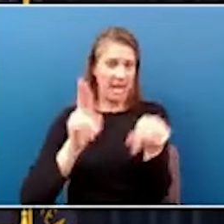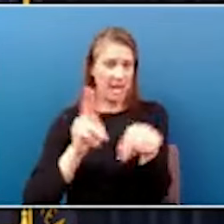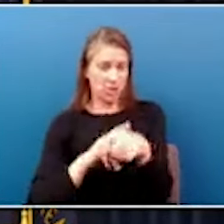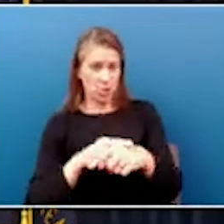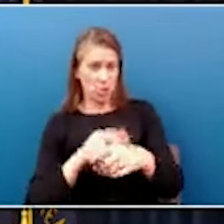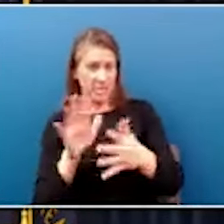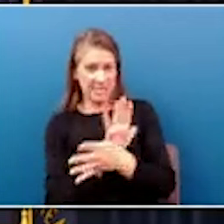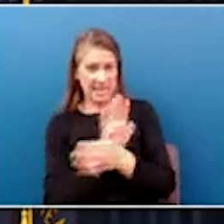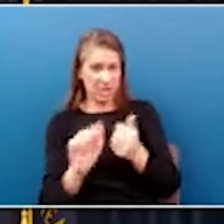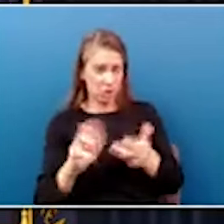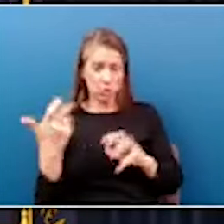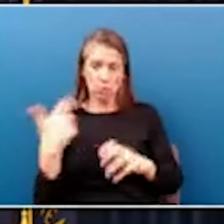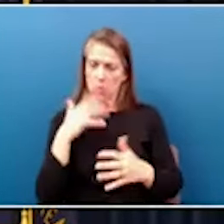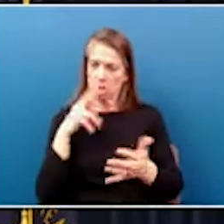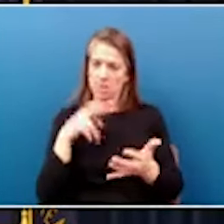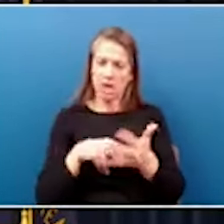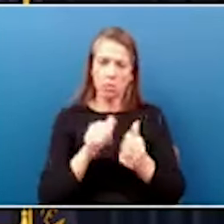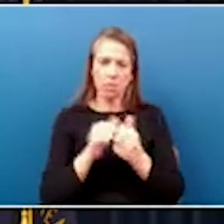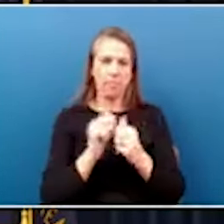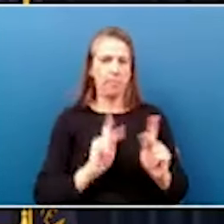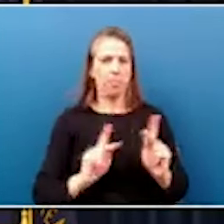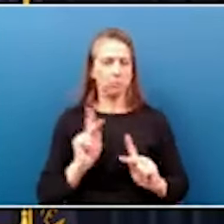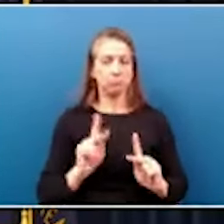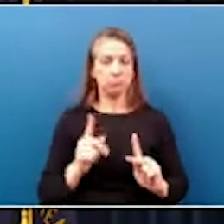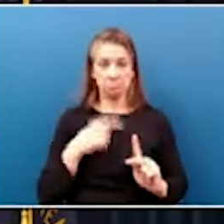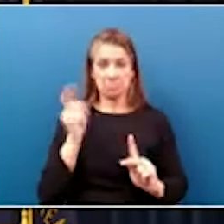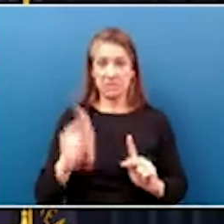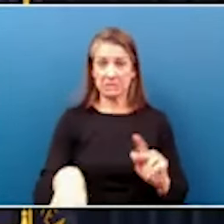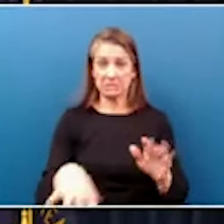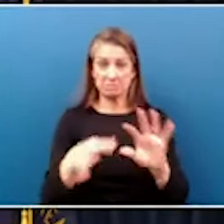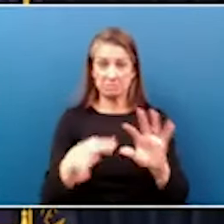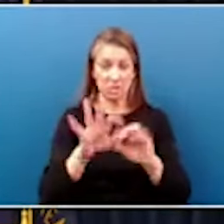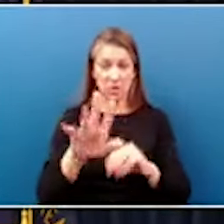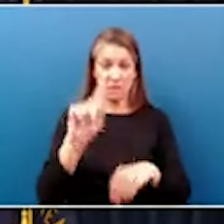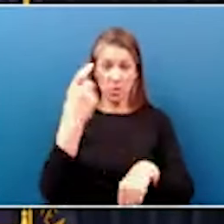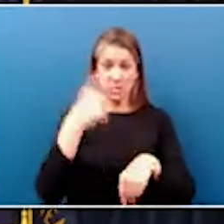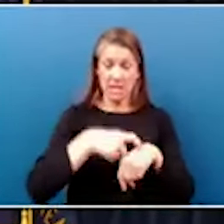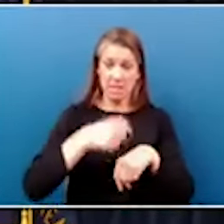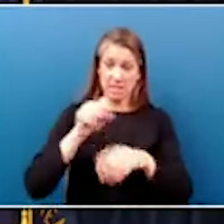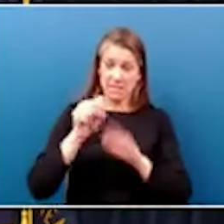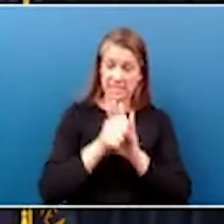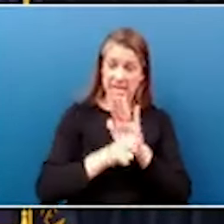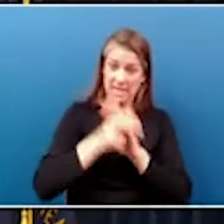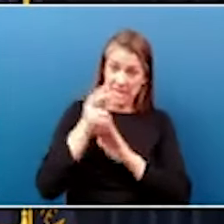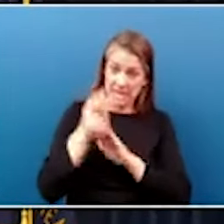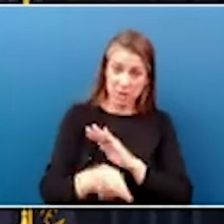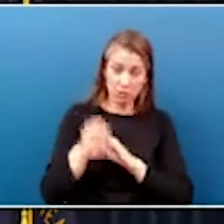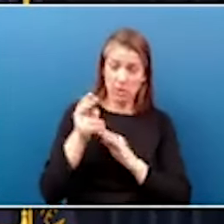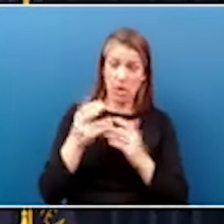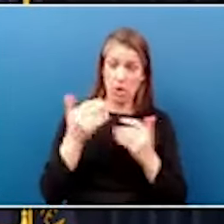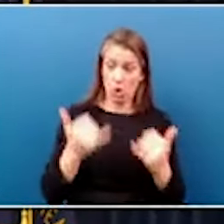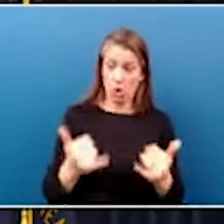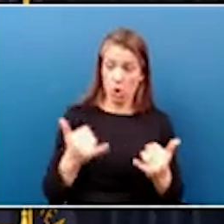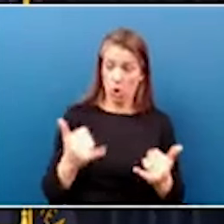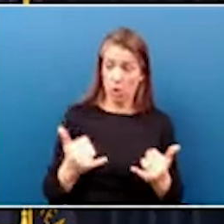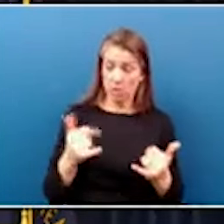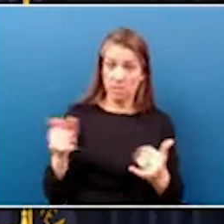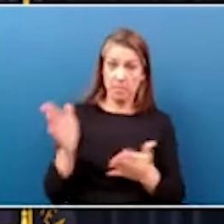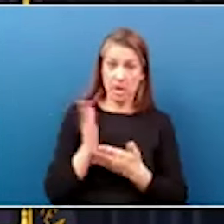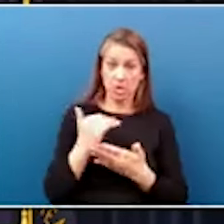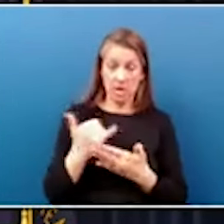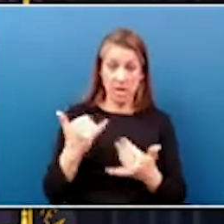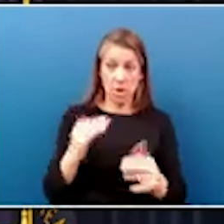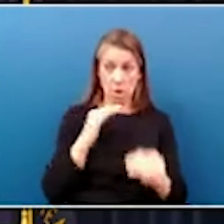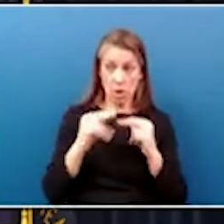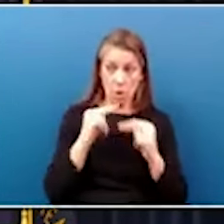people. I gotta mention one thing. For the first time in our state's history, the current version of the budget that's being negotiated between the House